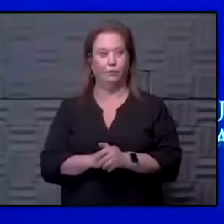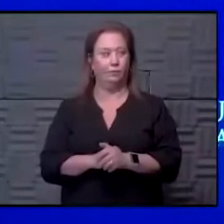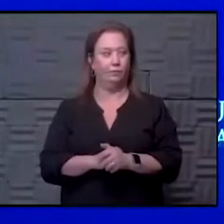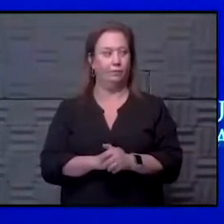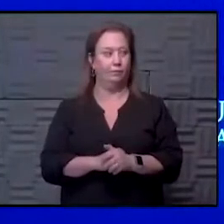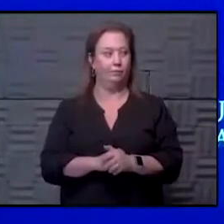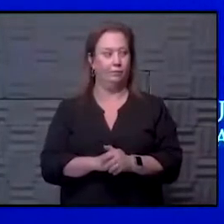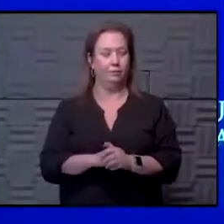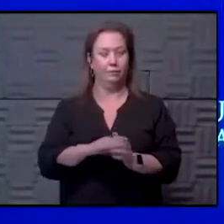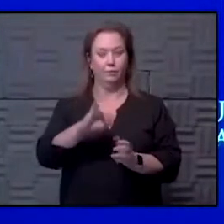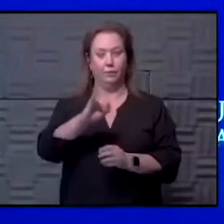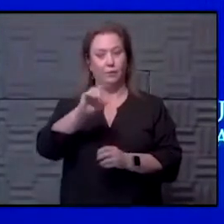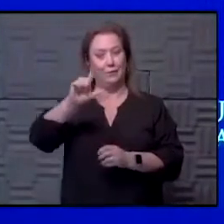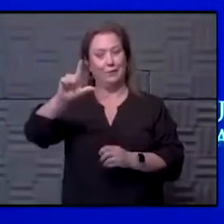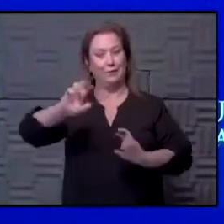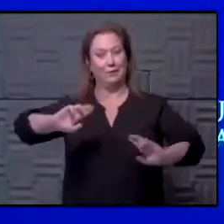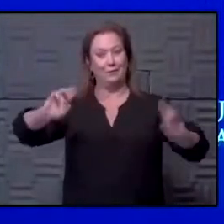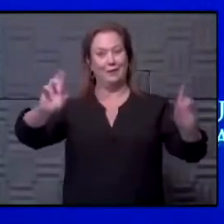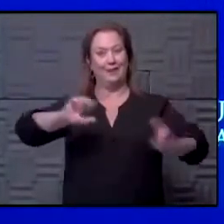Jill?